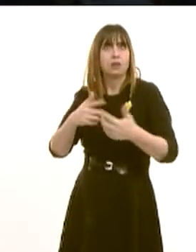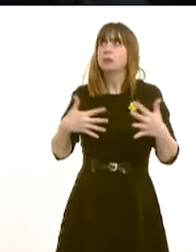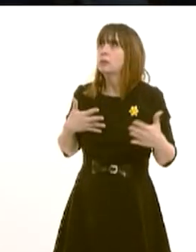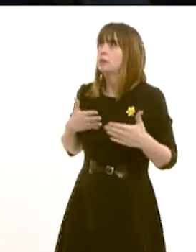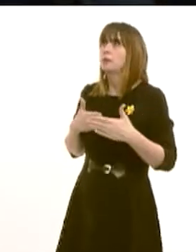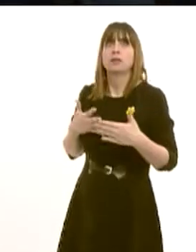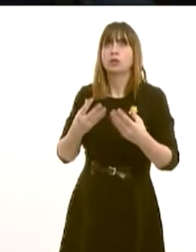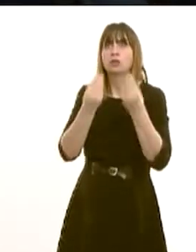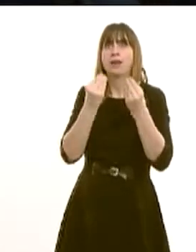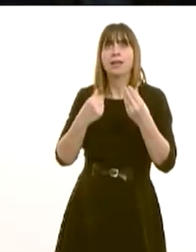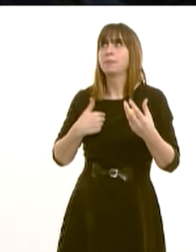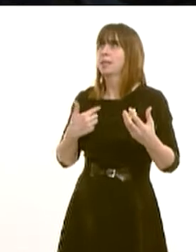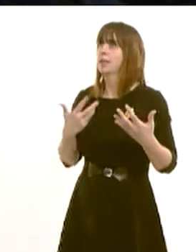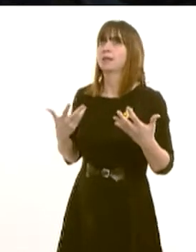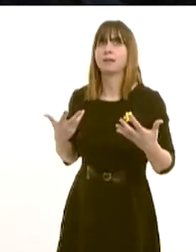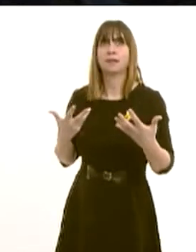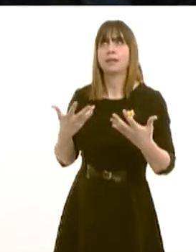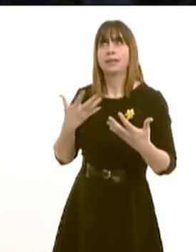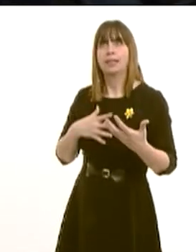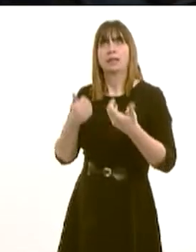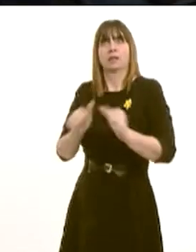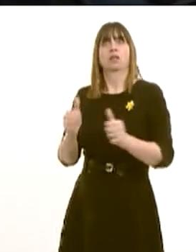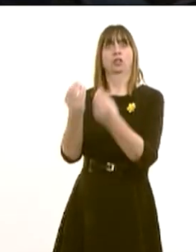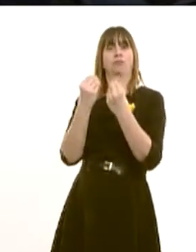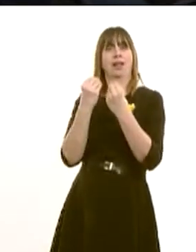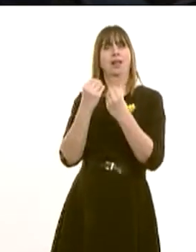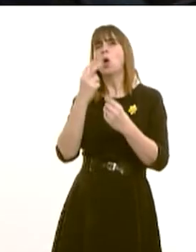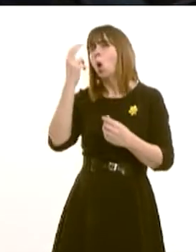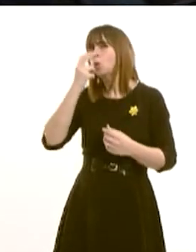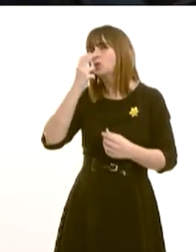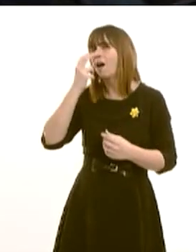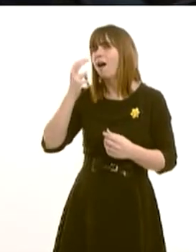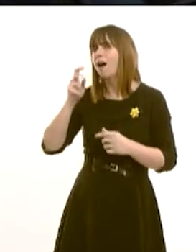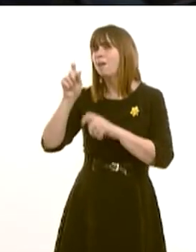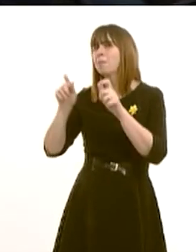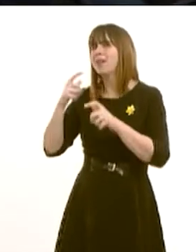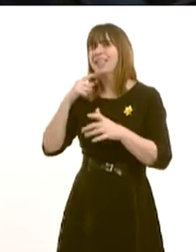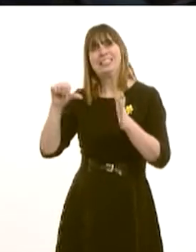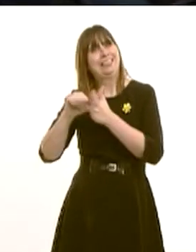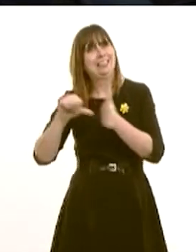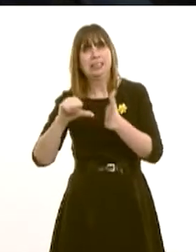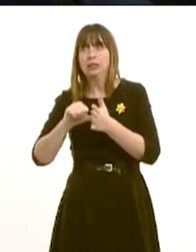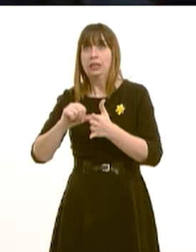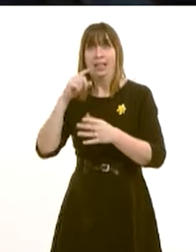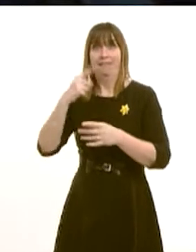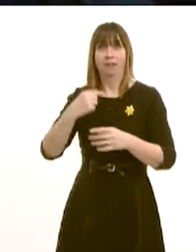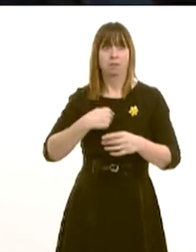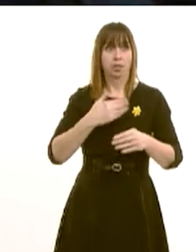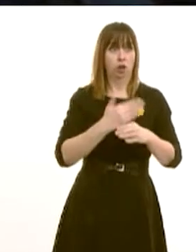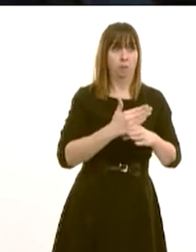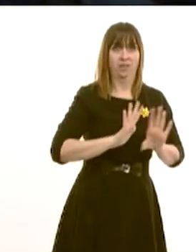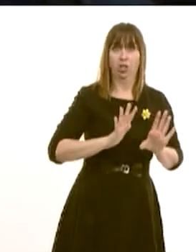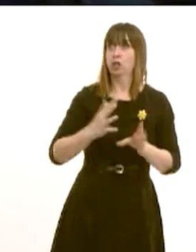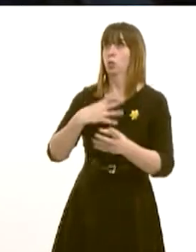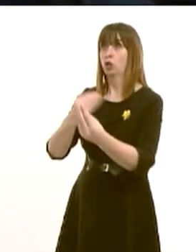for training and development. But older apprenticeships have said to me that a barrier to them taking on an apprenticeship is the